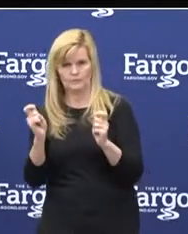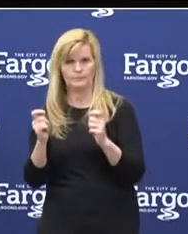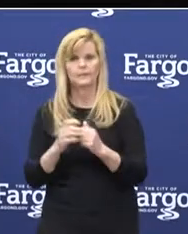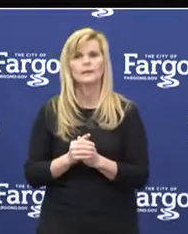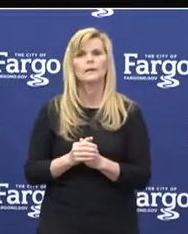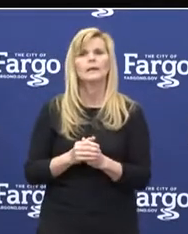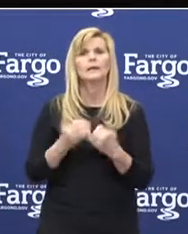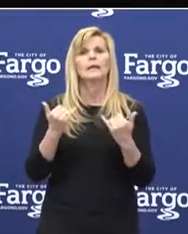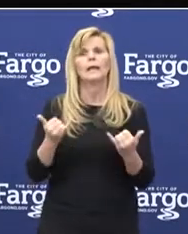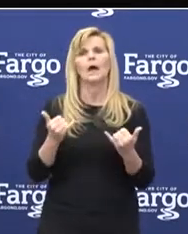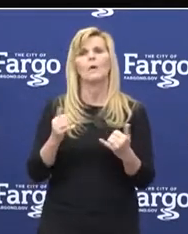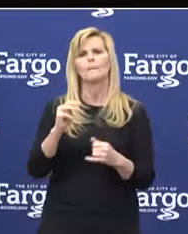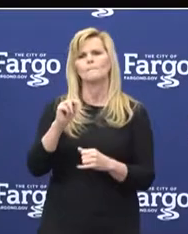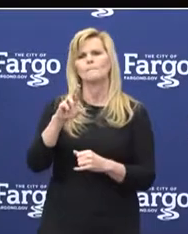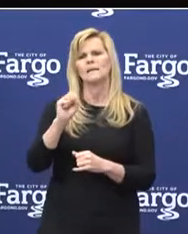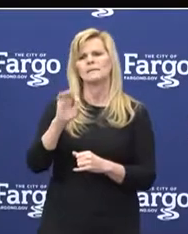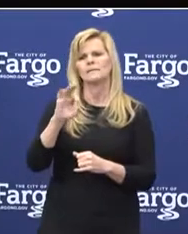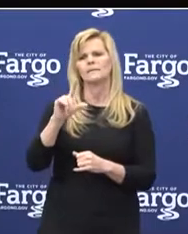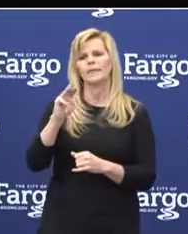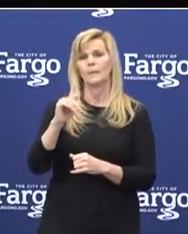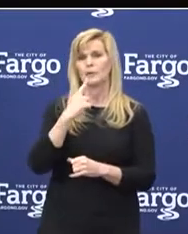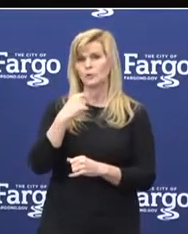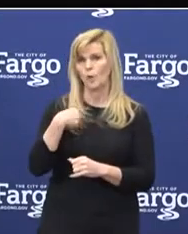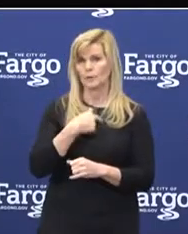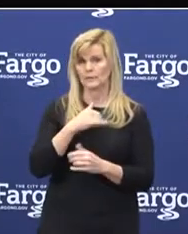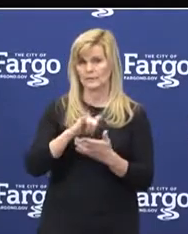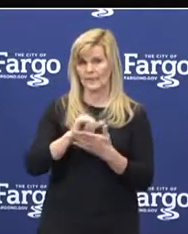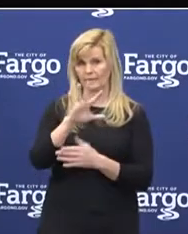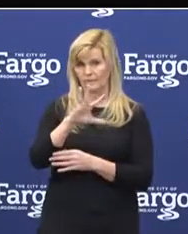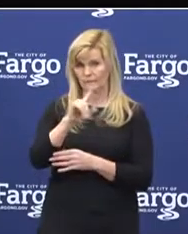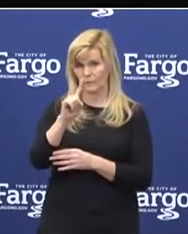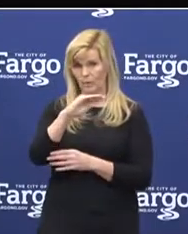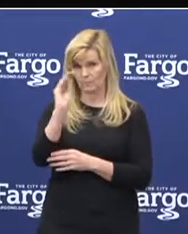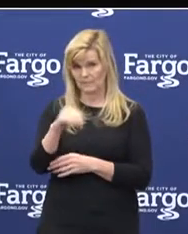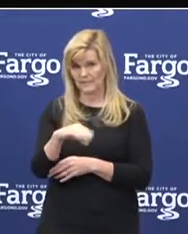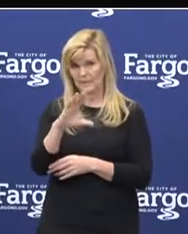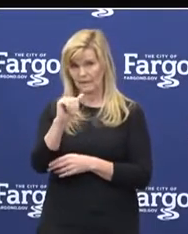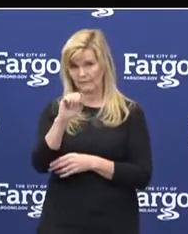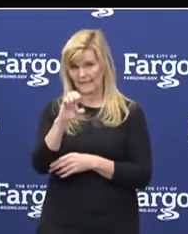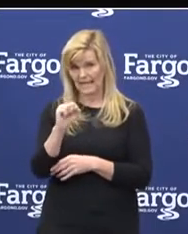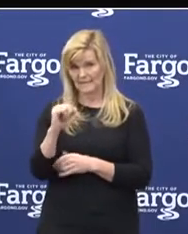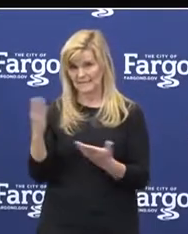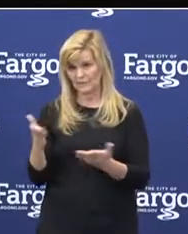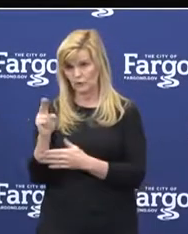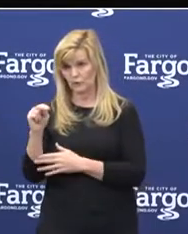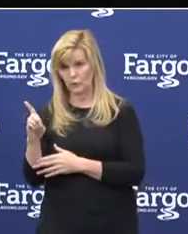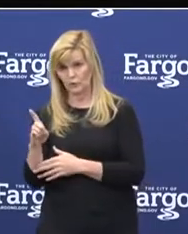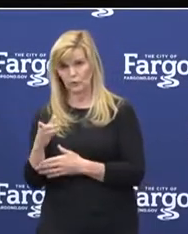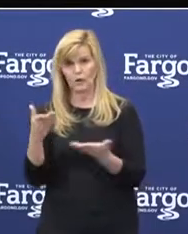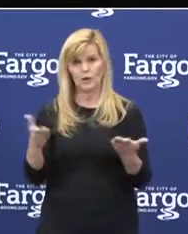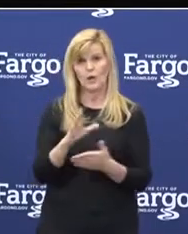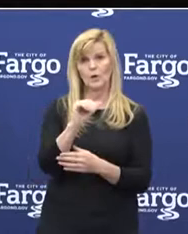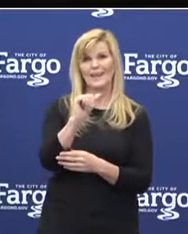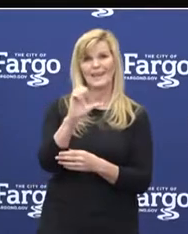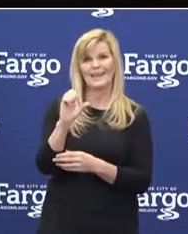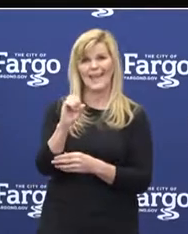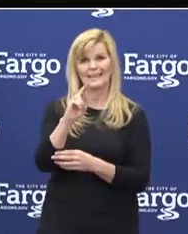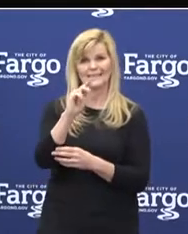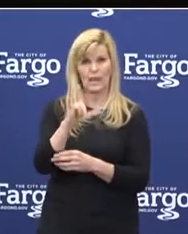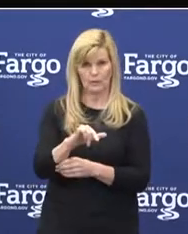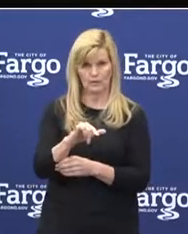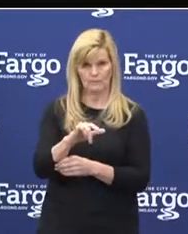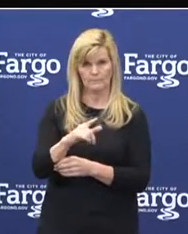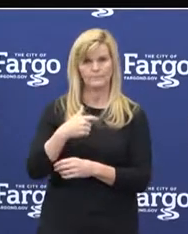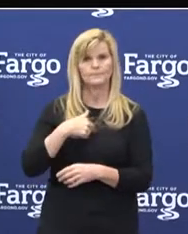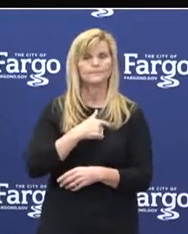Mrs. Fleming told us that 51% of the cases in North Dakota are in CAST County, and